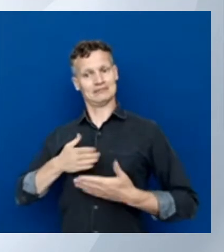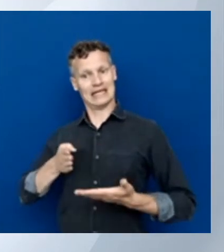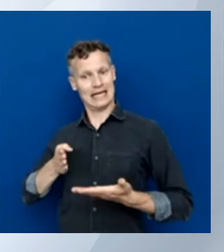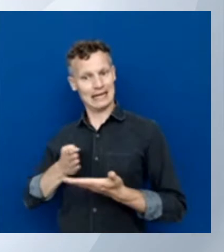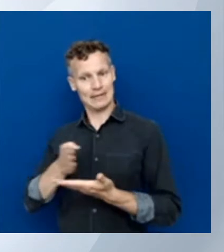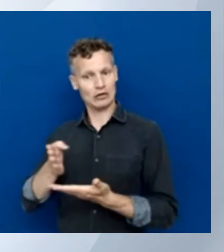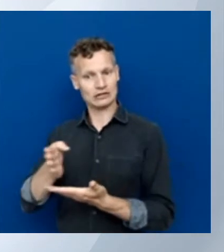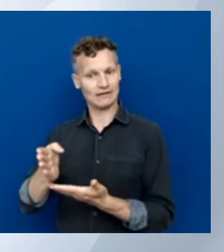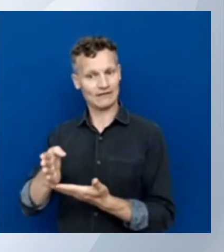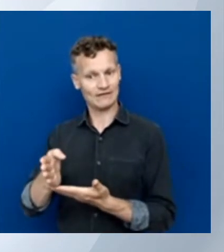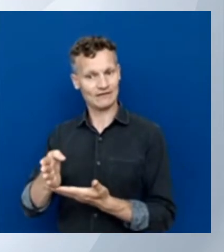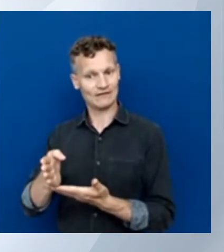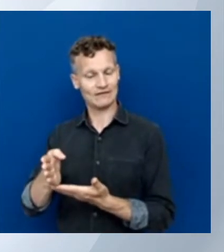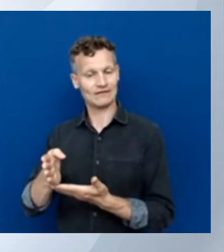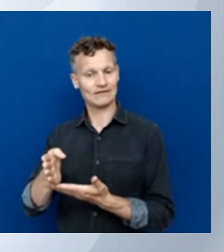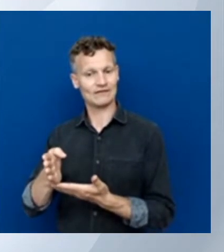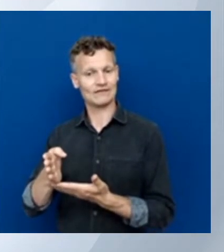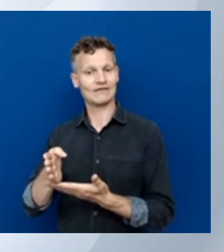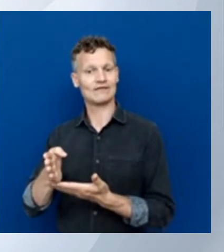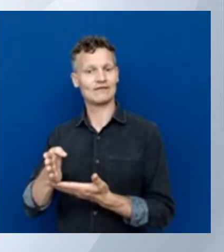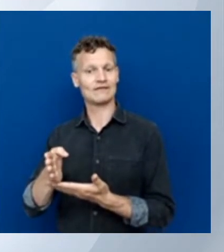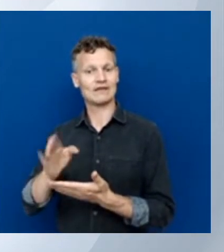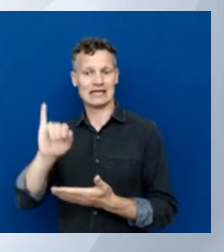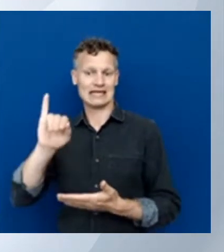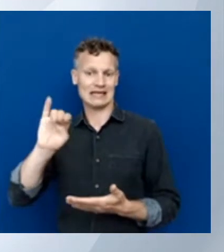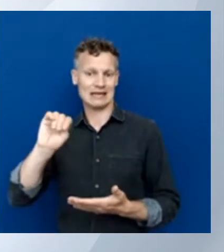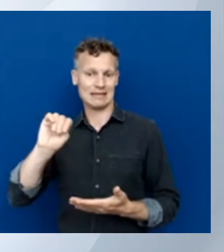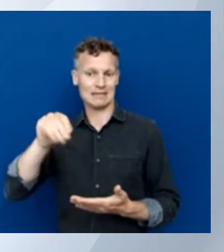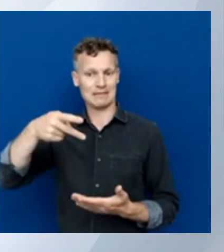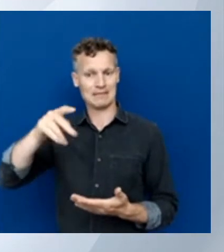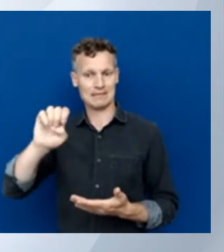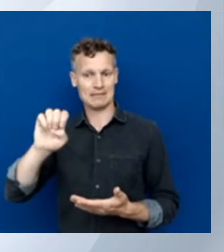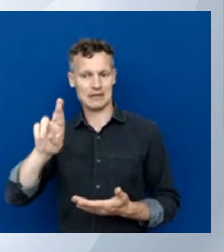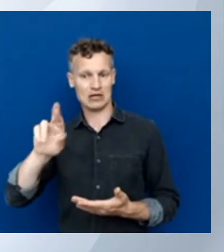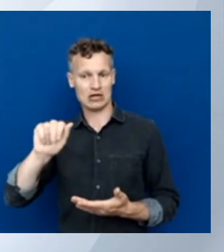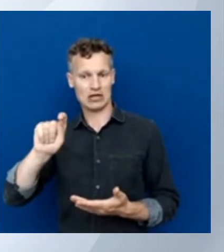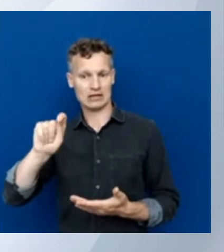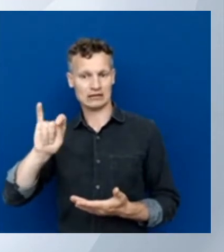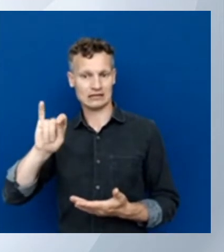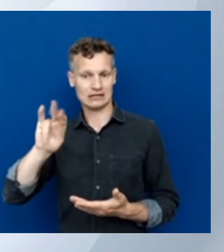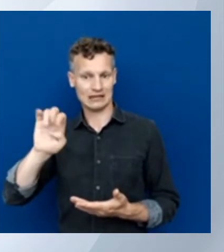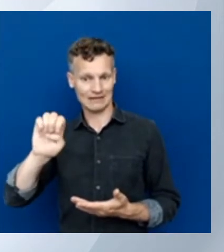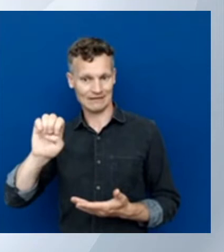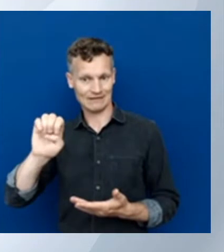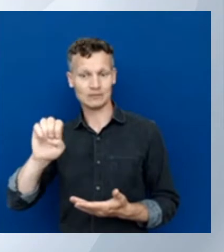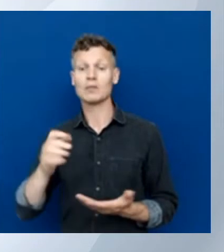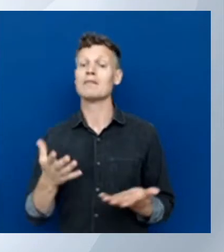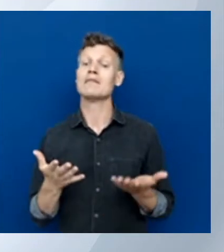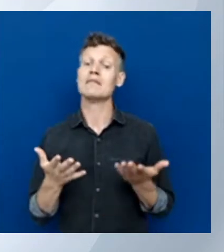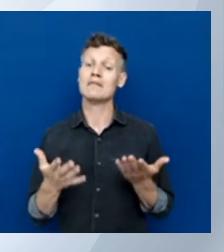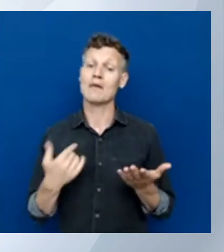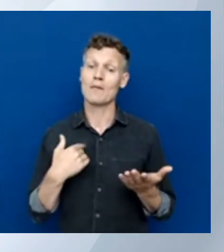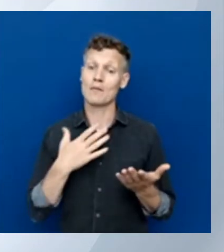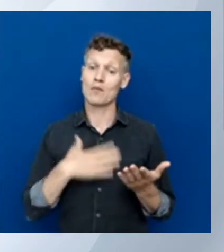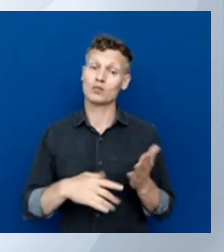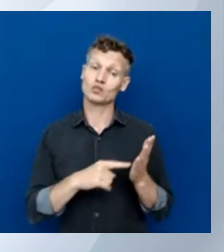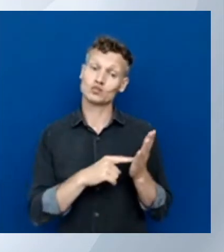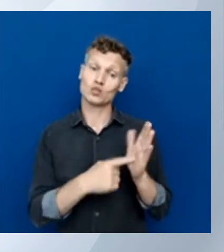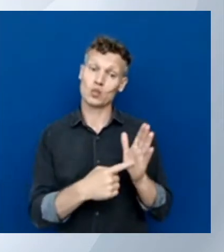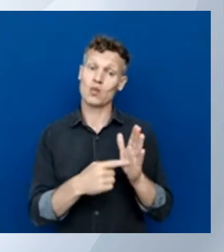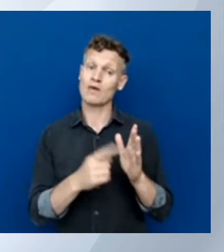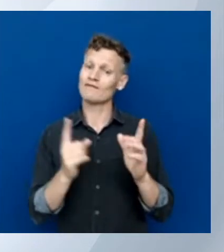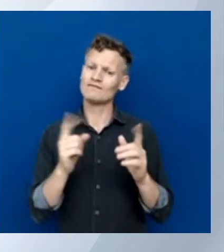I want to show a quick example of how far you can take this.